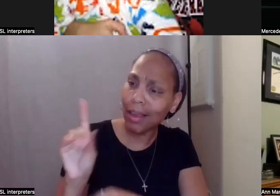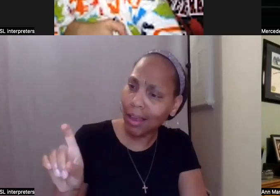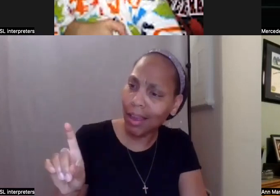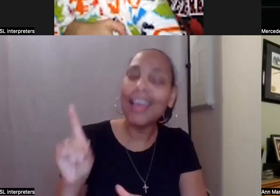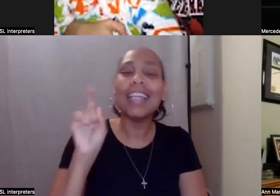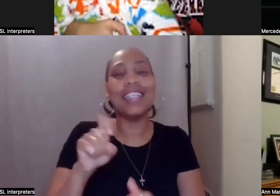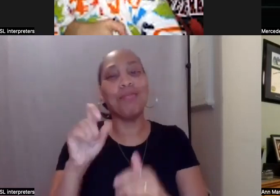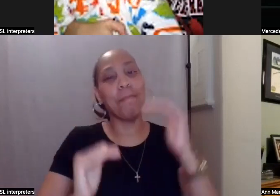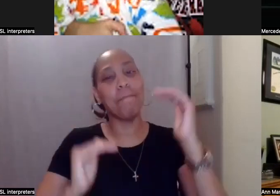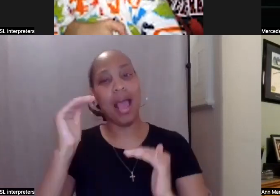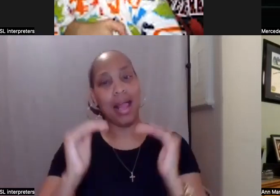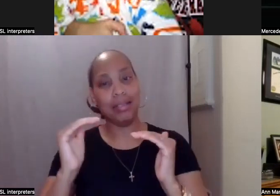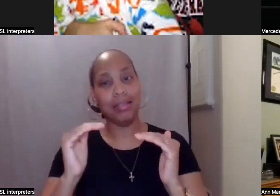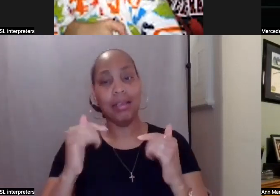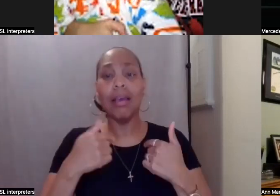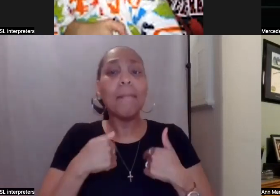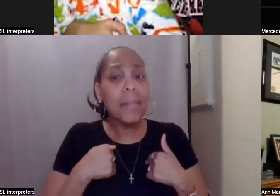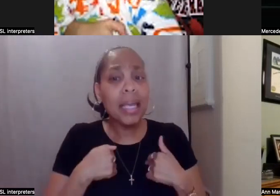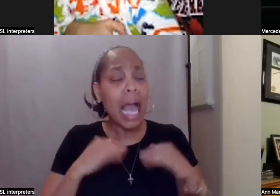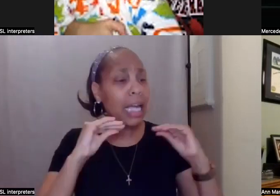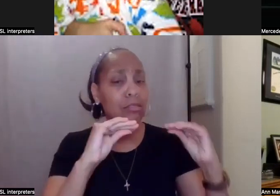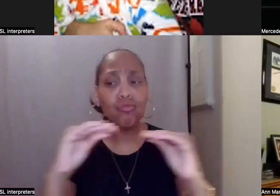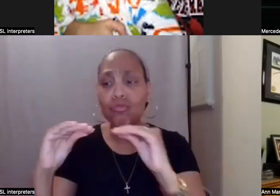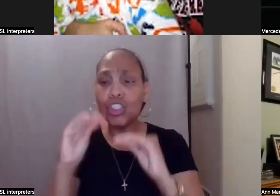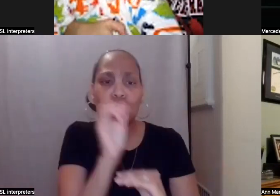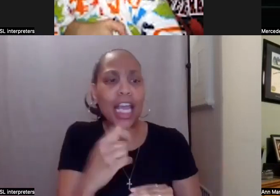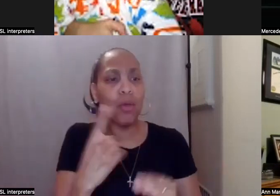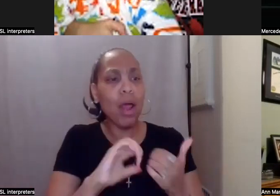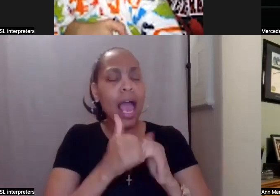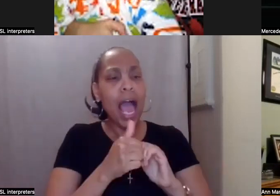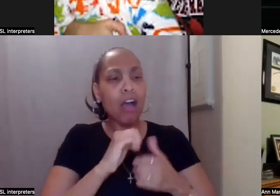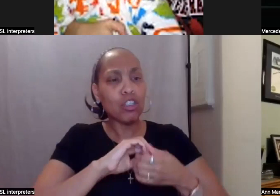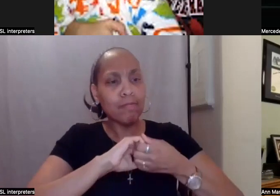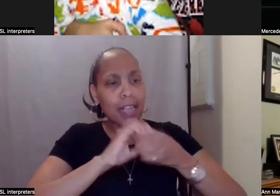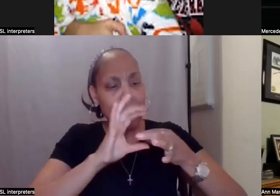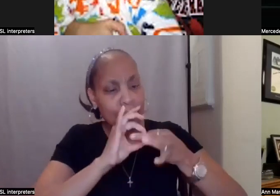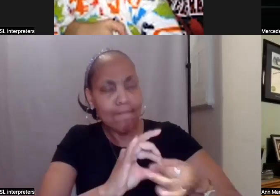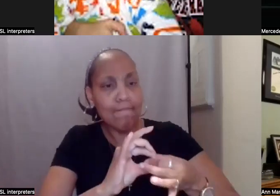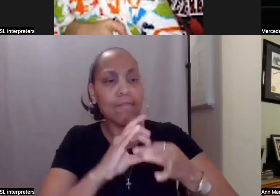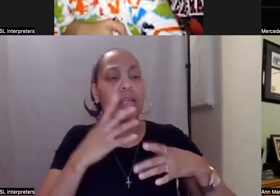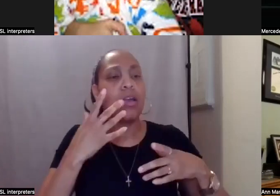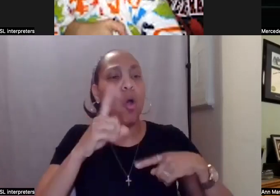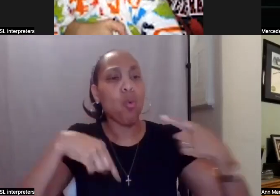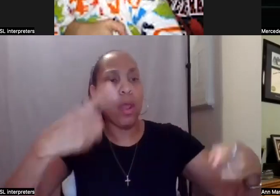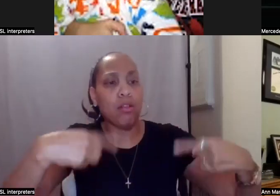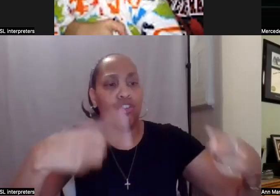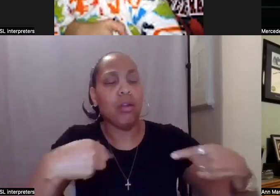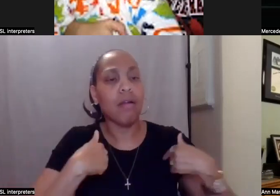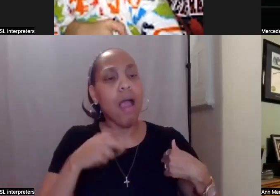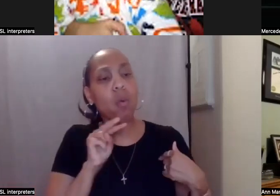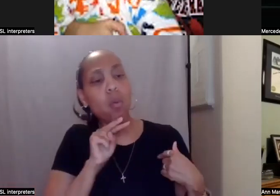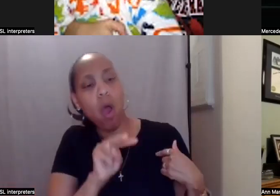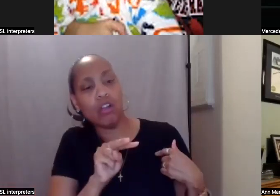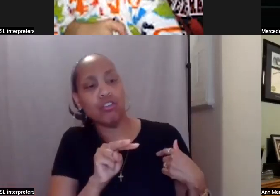anyone how to do wheelchair tie downs and I'll watch them do it. A new self-directed employee, I'll watch them do it